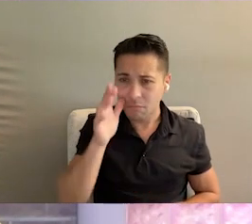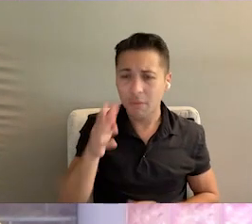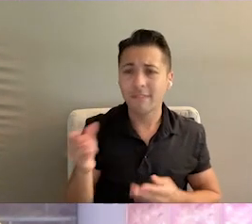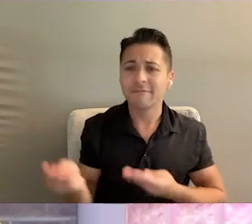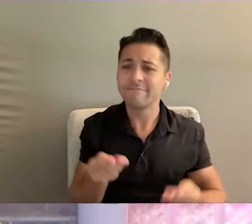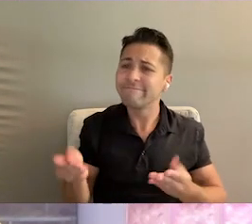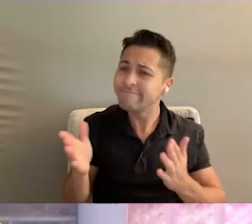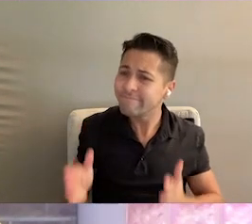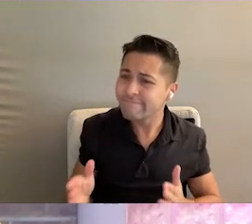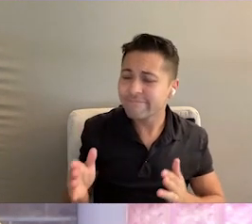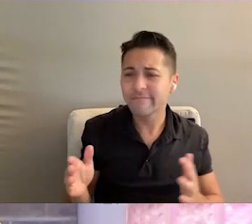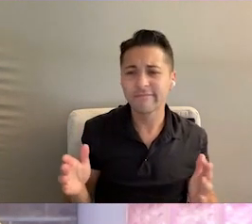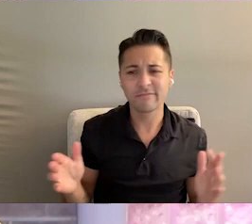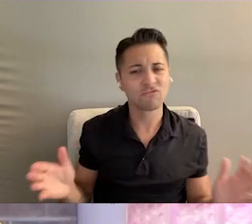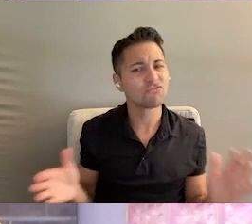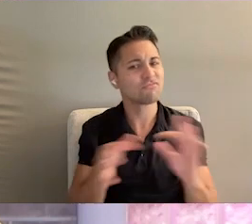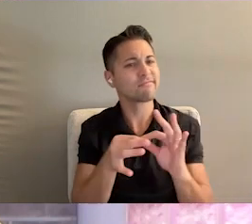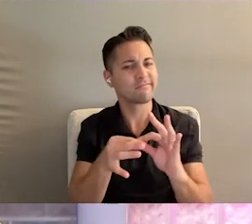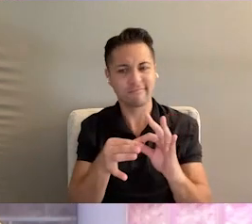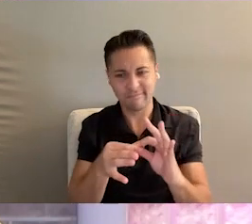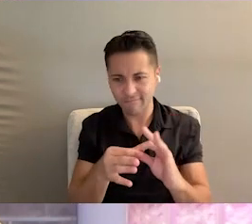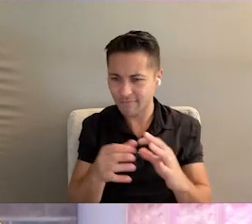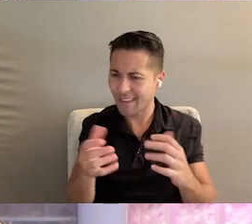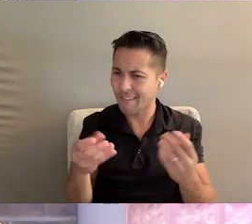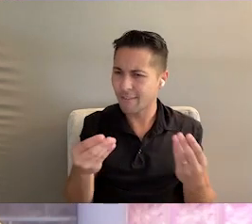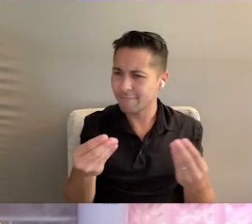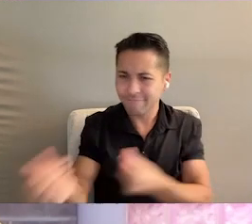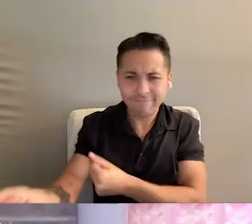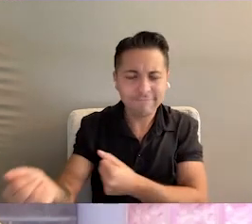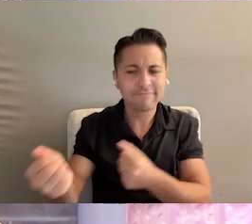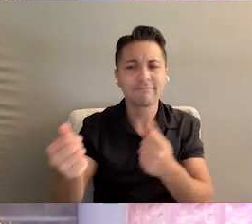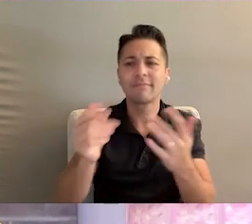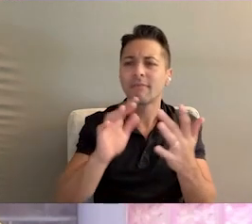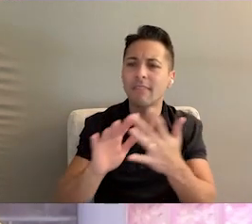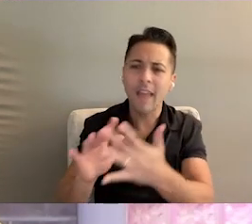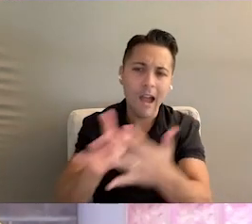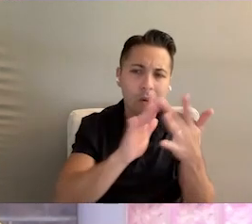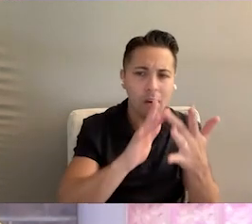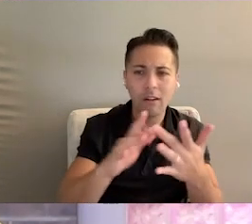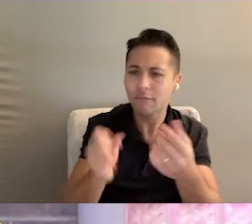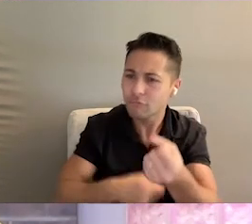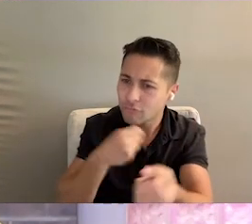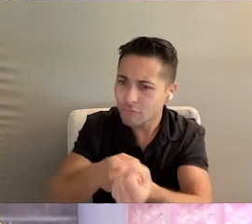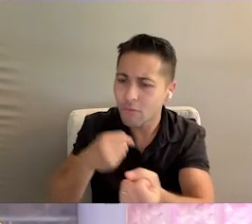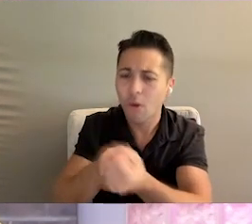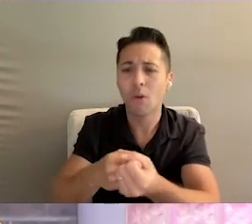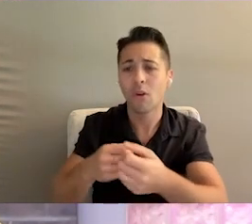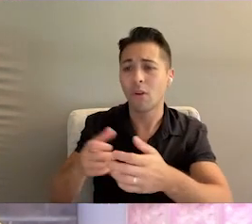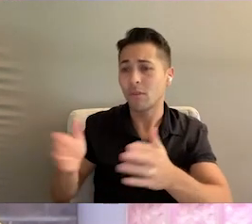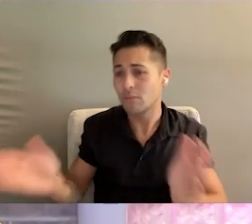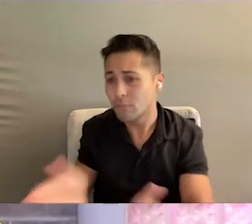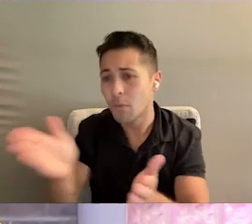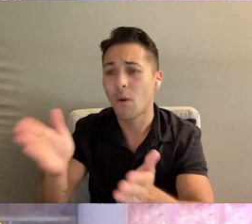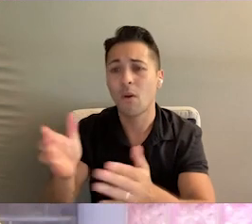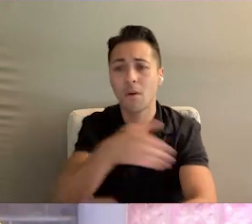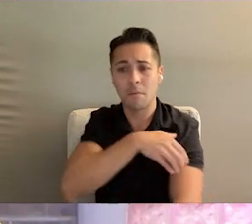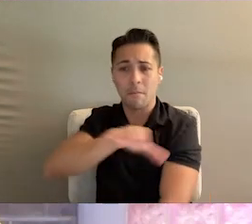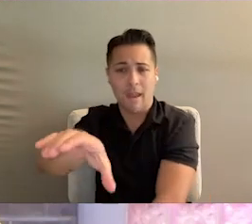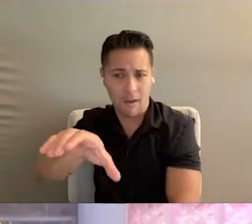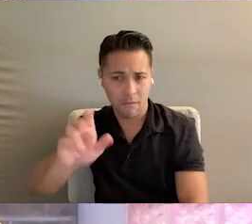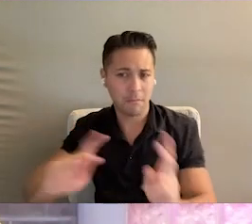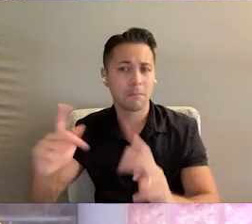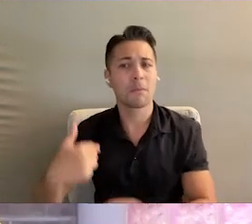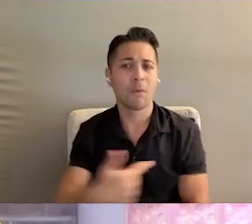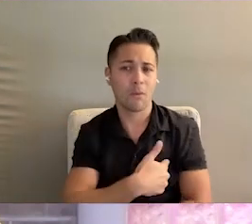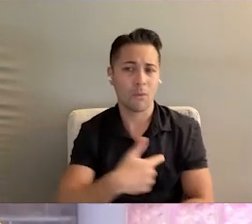acting as a facilitator, or the connector of dots, to create a seamless network of supports to promote and empower the people that we